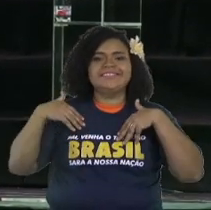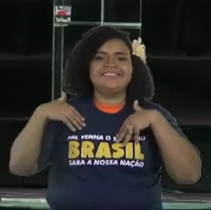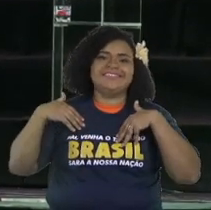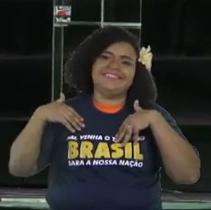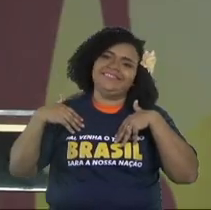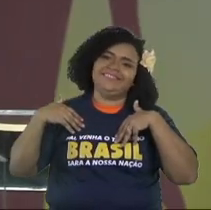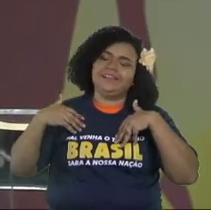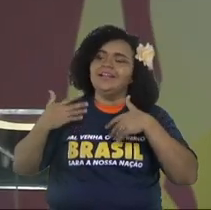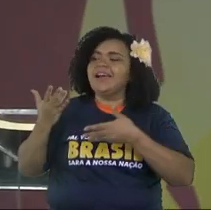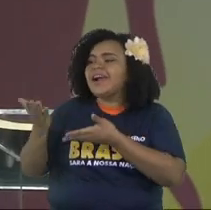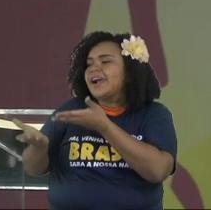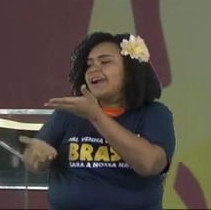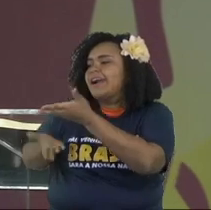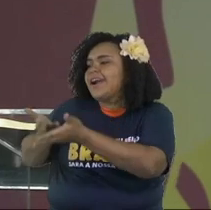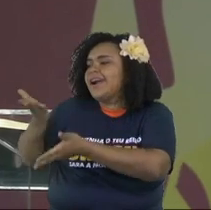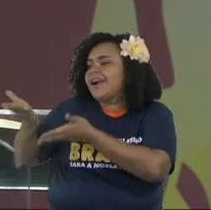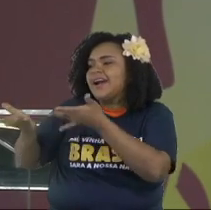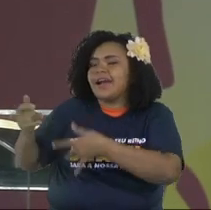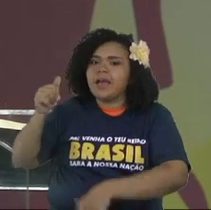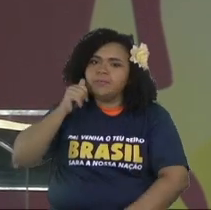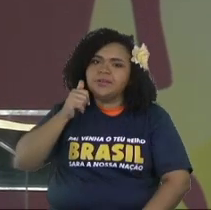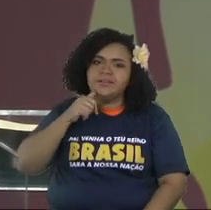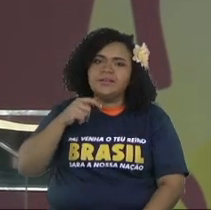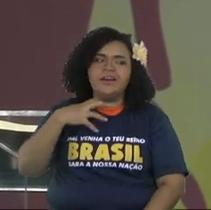she felt a queen